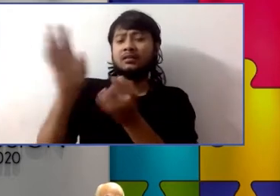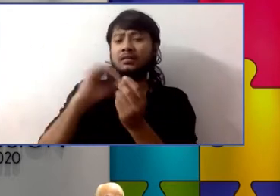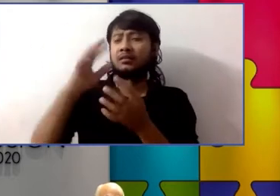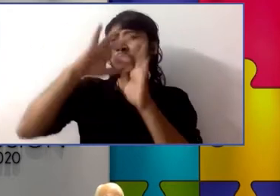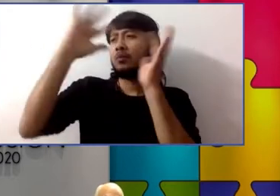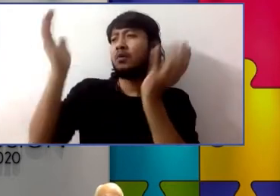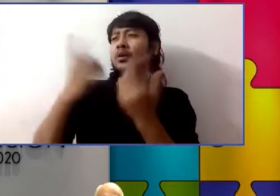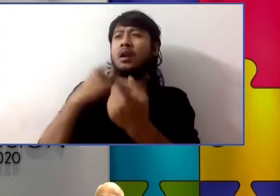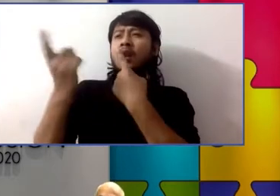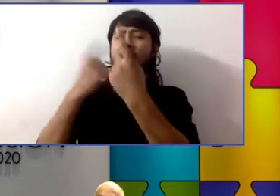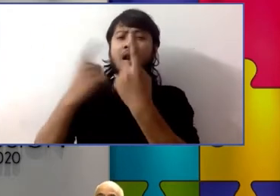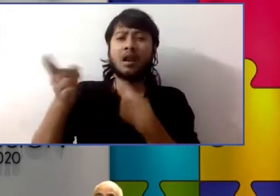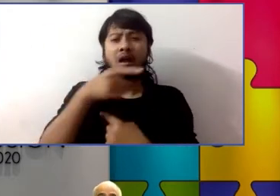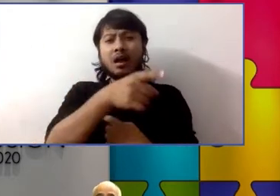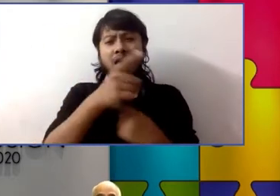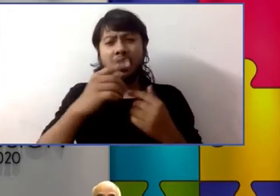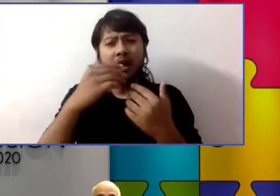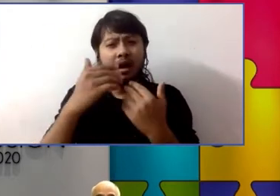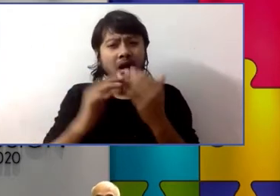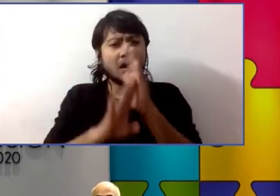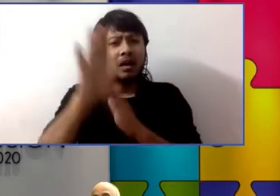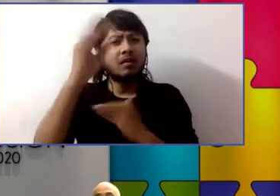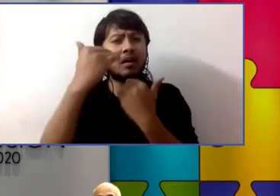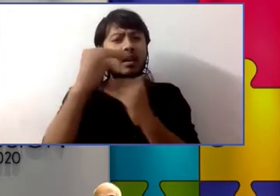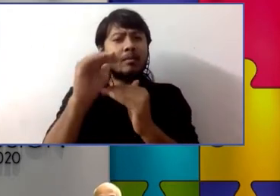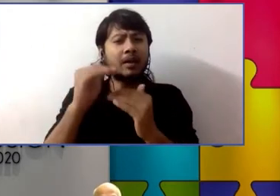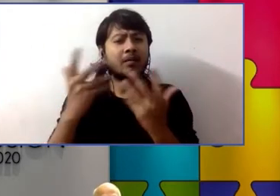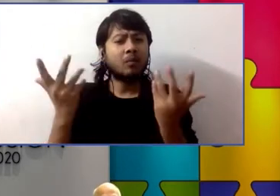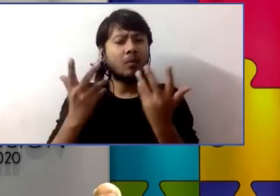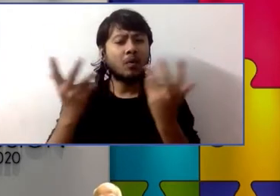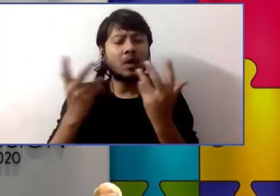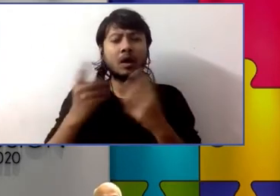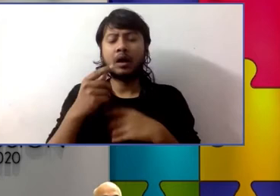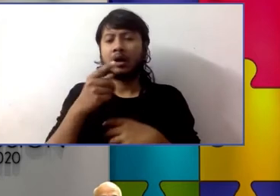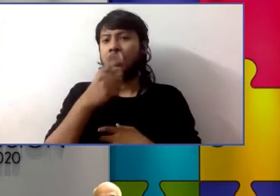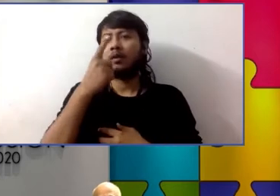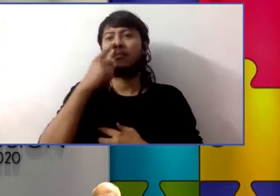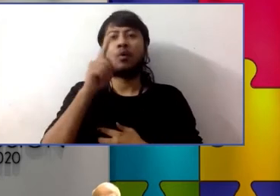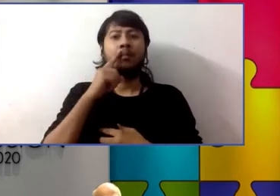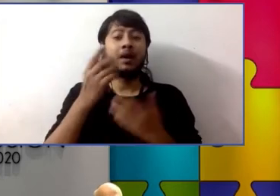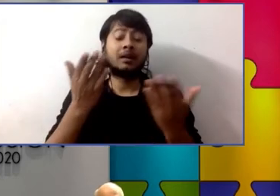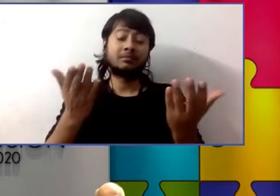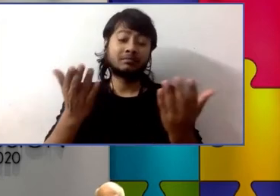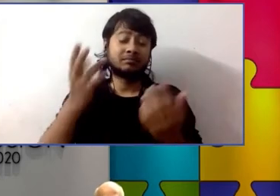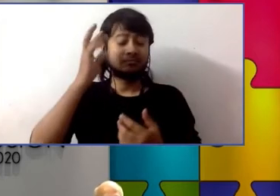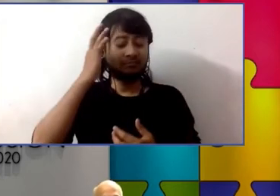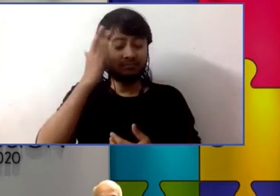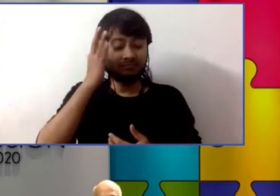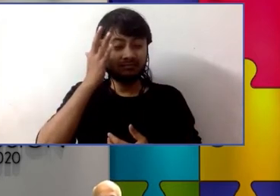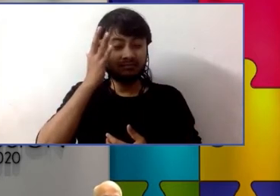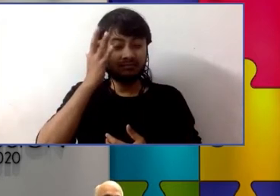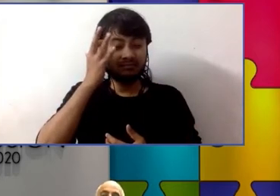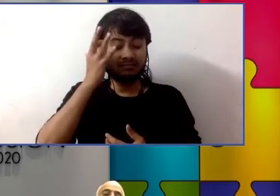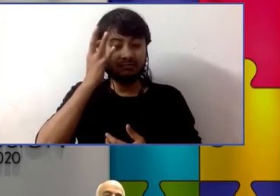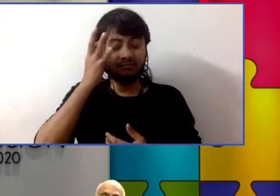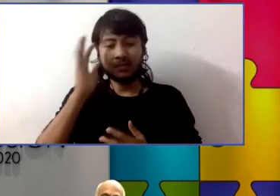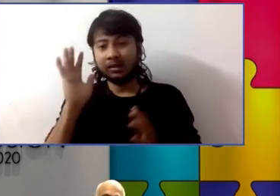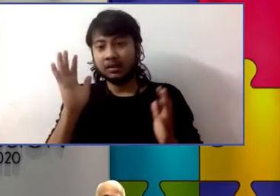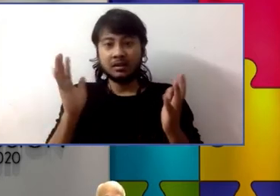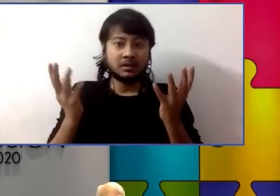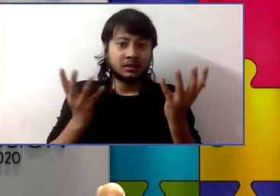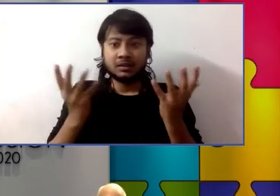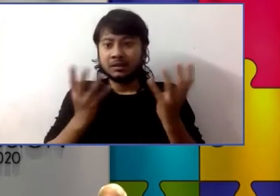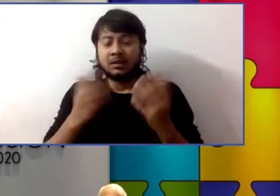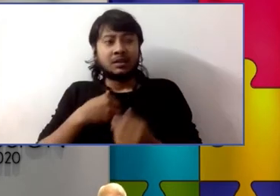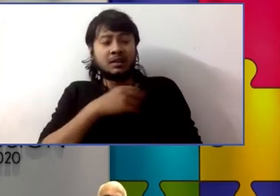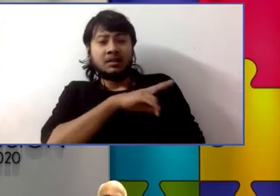typical way and at that point as a parent you're just so worried and you're thinking every day I just want to get that news from the doctor that everything's going to be okay